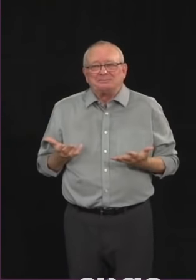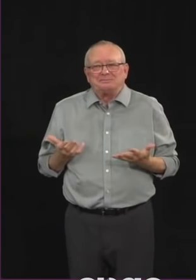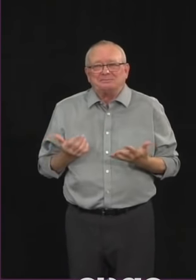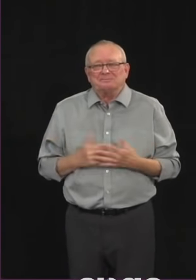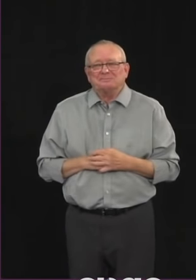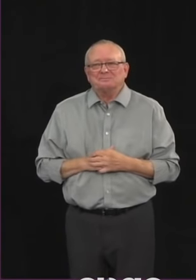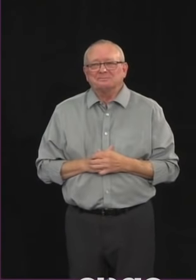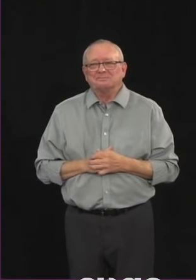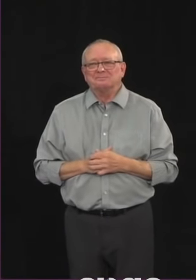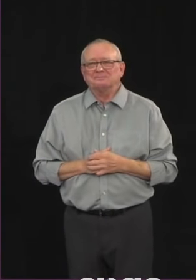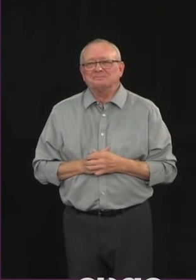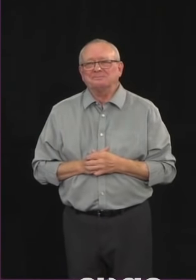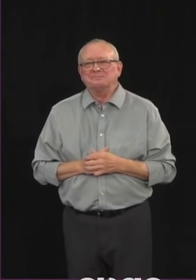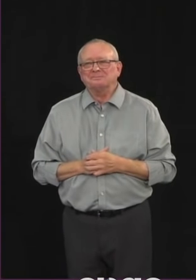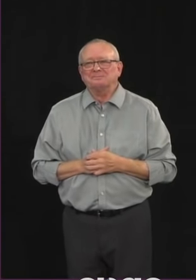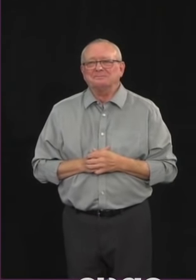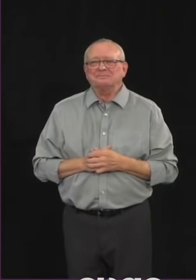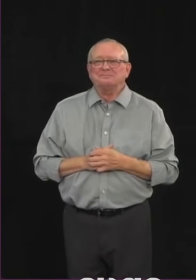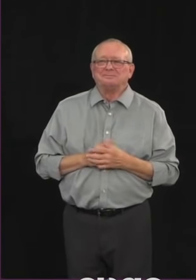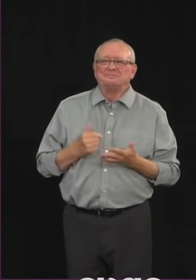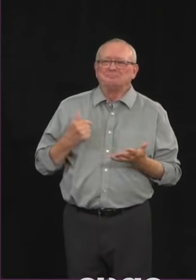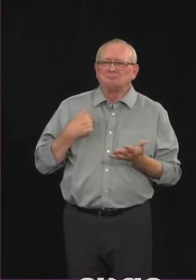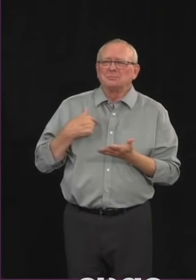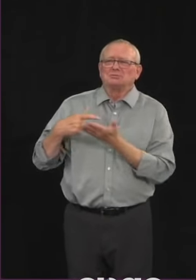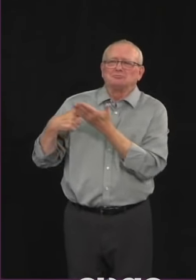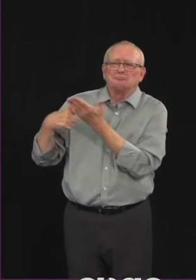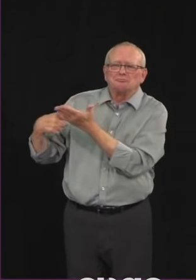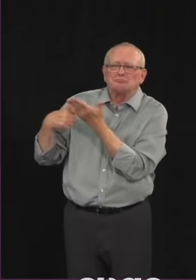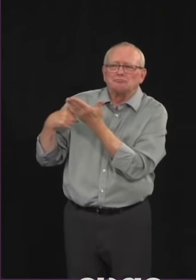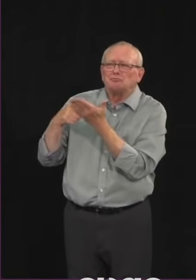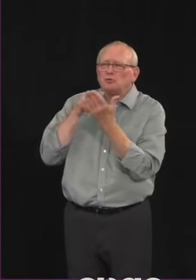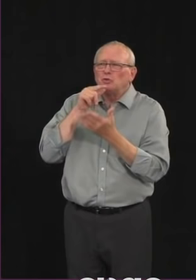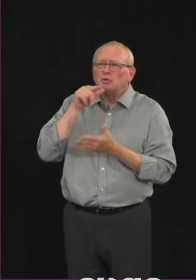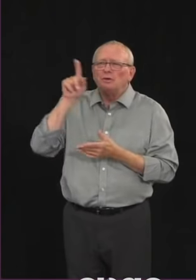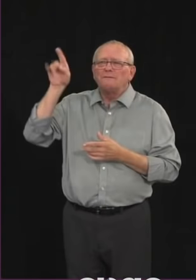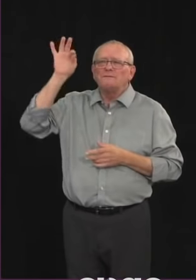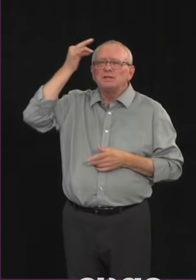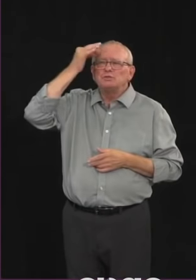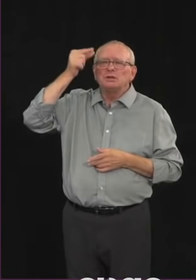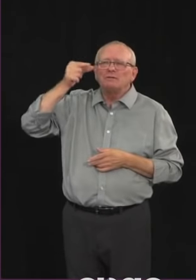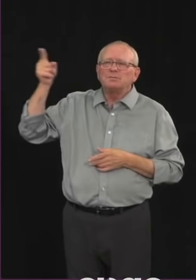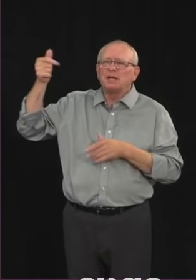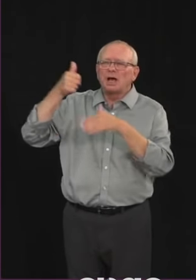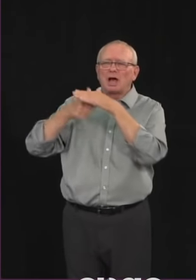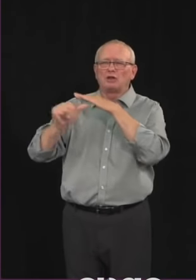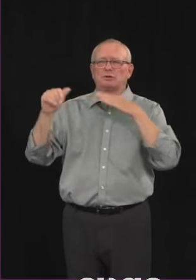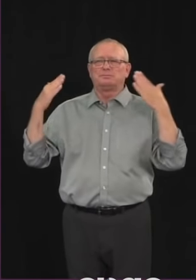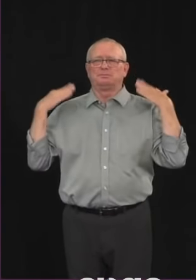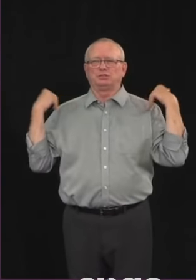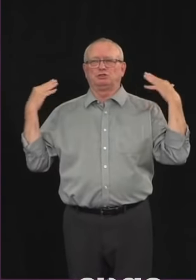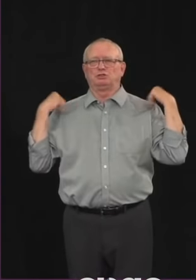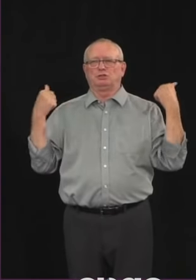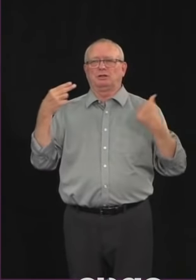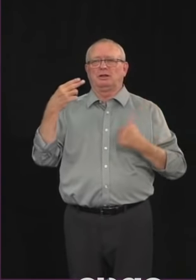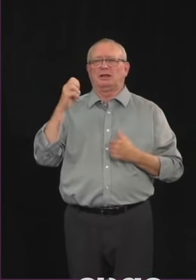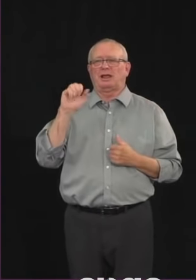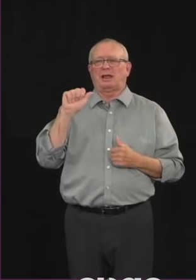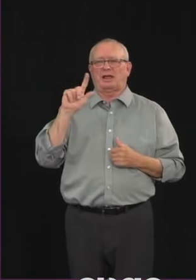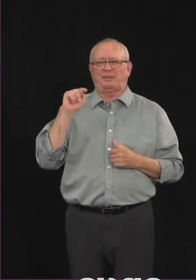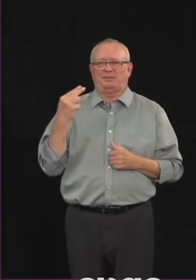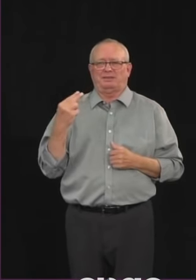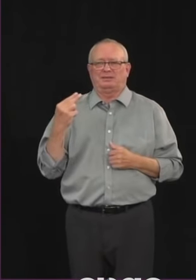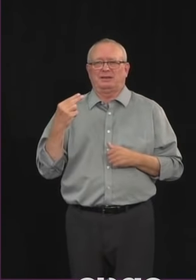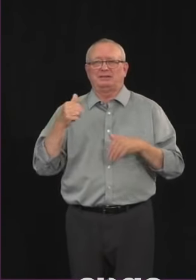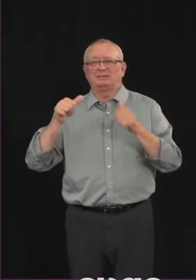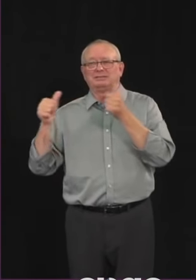through um our counterparts and the uh the ministry of health as well as uh through deputy minister volk who's uh with uh